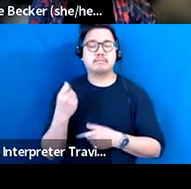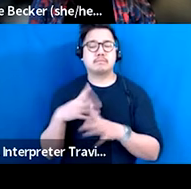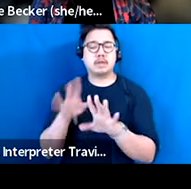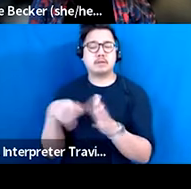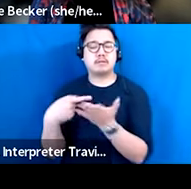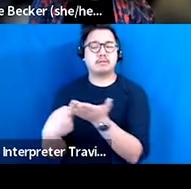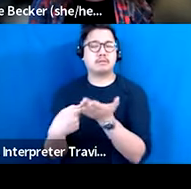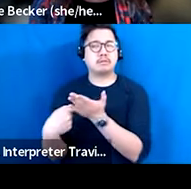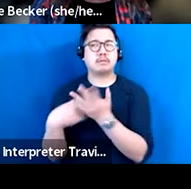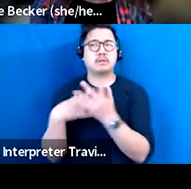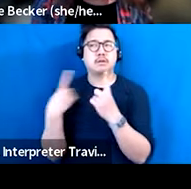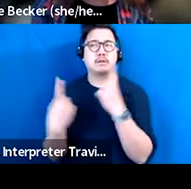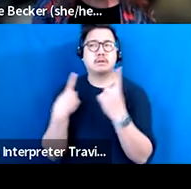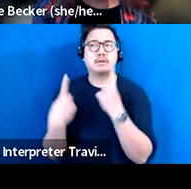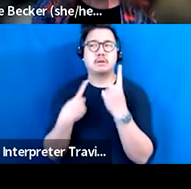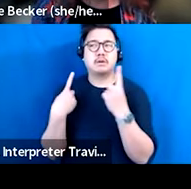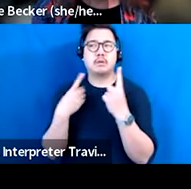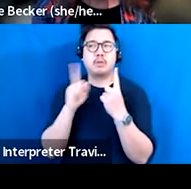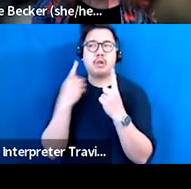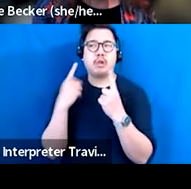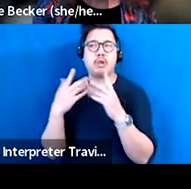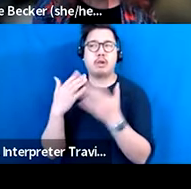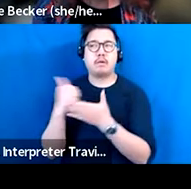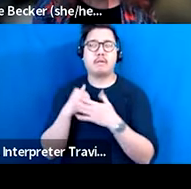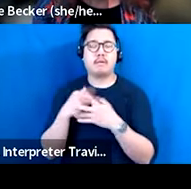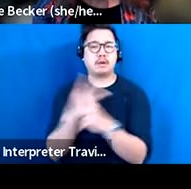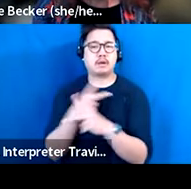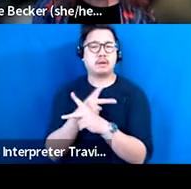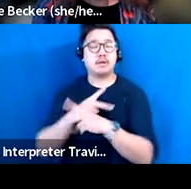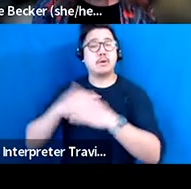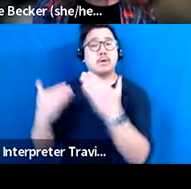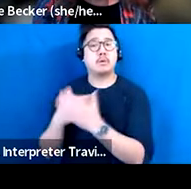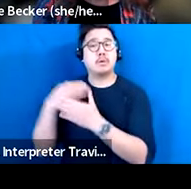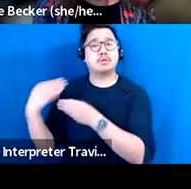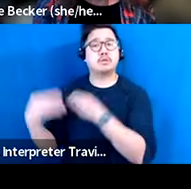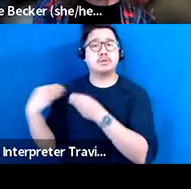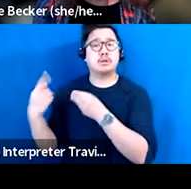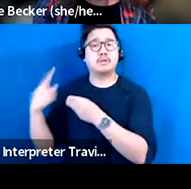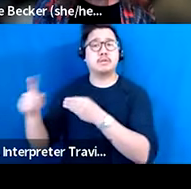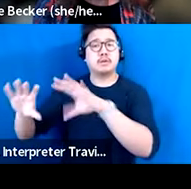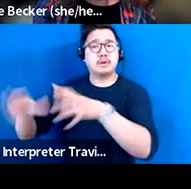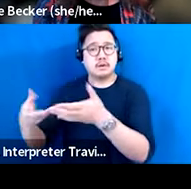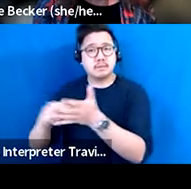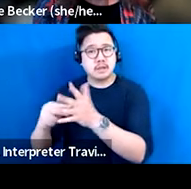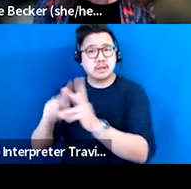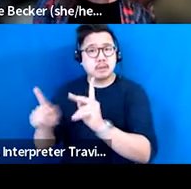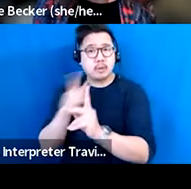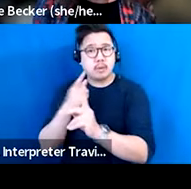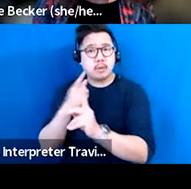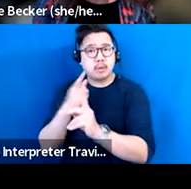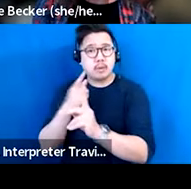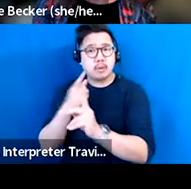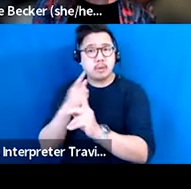generation wants to be met. Do they want to be met in a fixed seat theater for, I know I'm focusing on